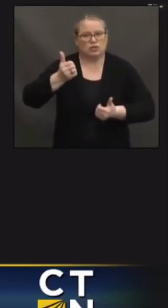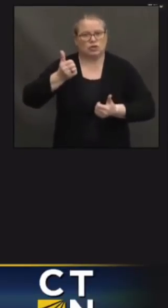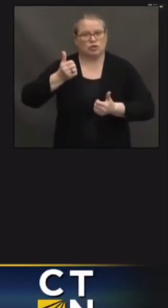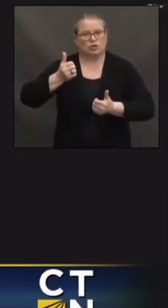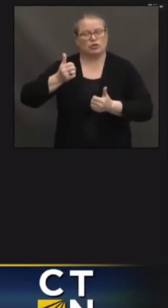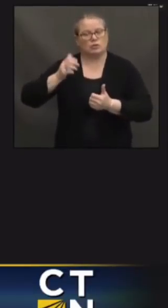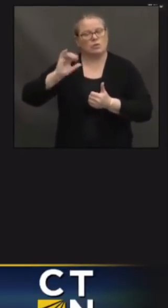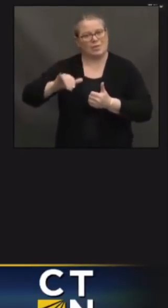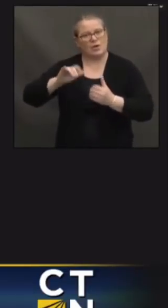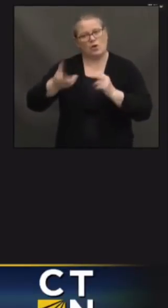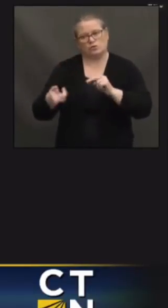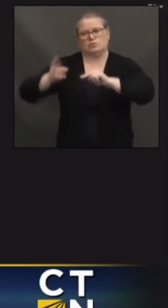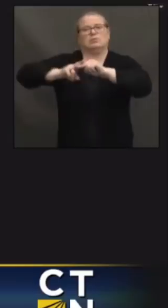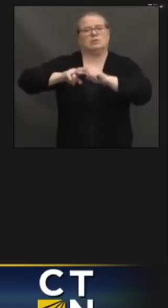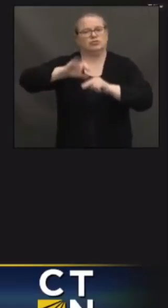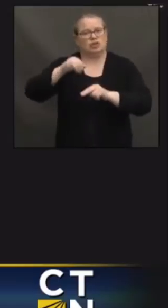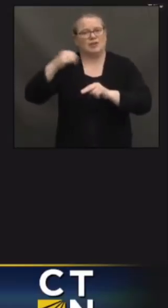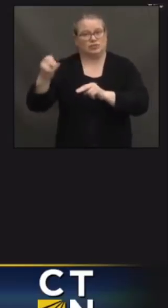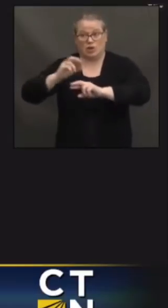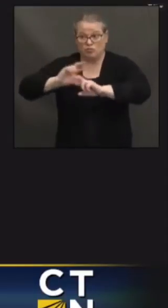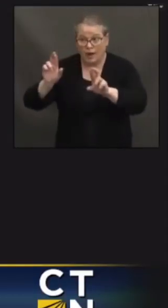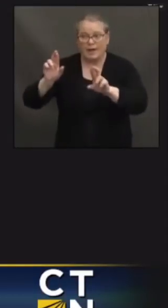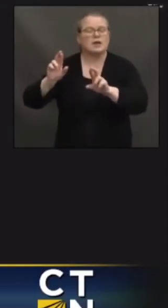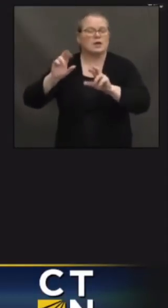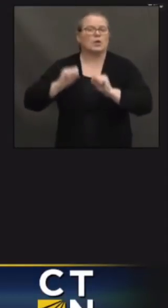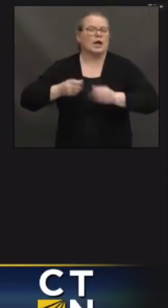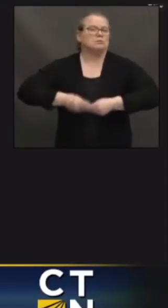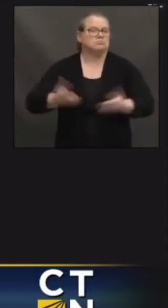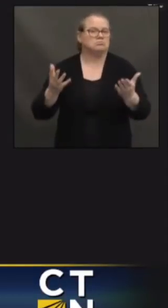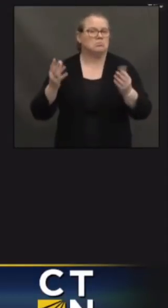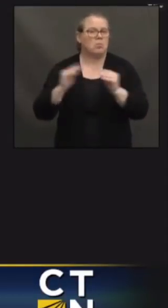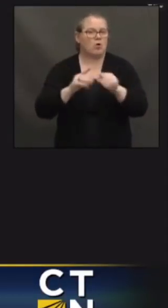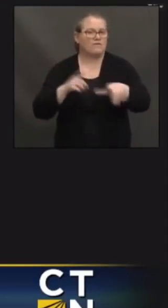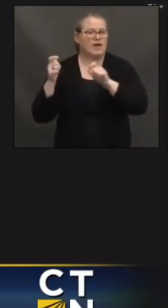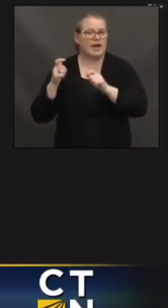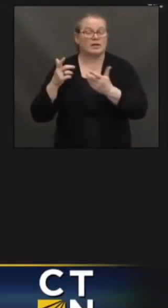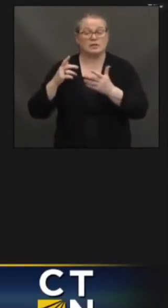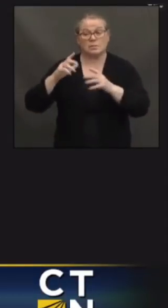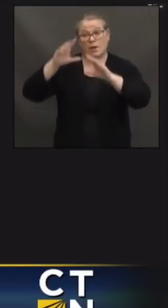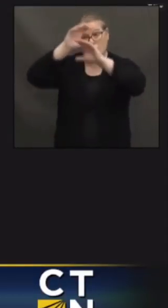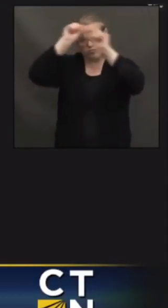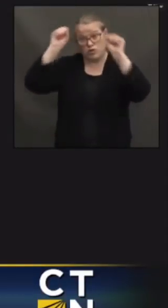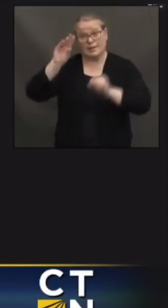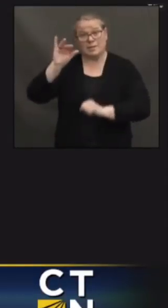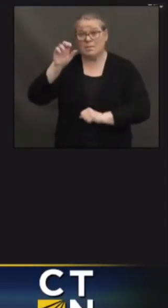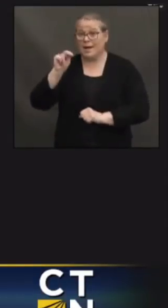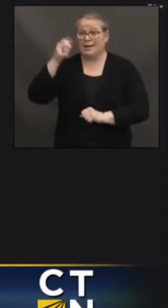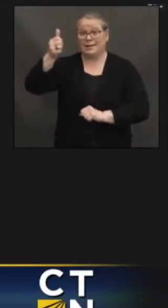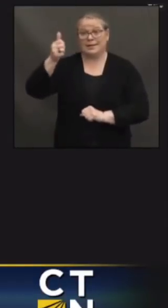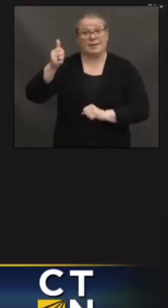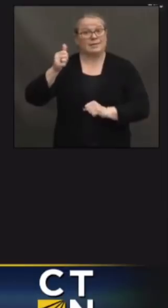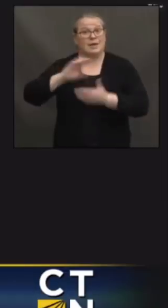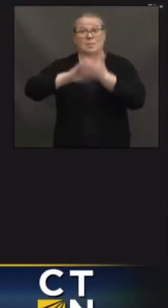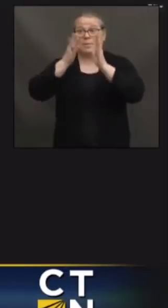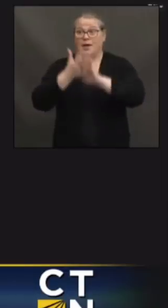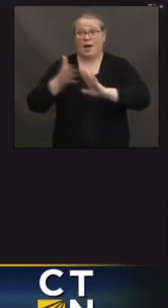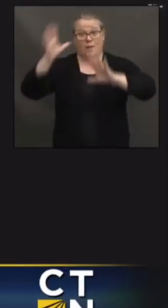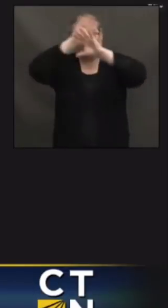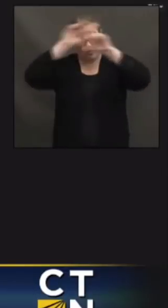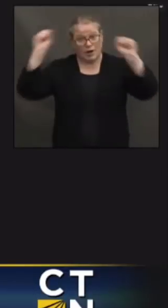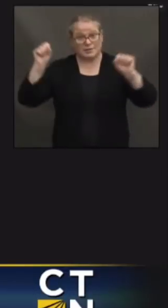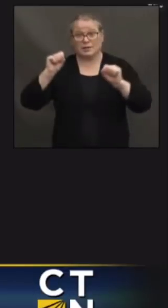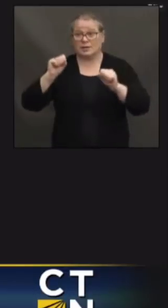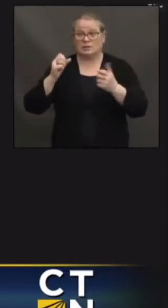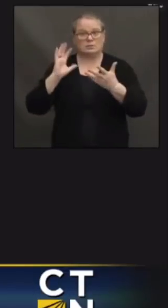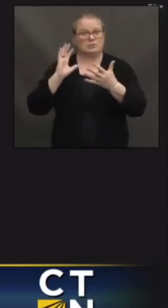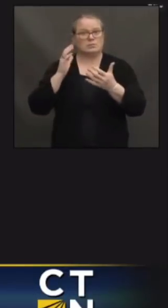J&J vaccine come online. But, you know, President Biden was sort of put in a very unenviable position with not enough vaccine having